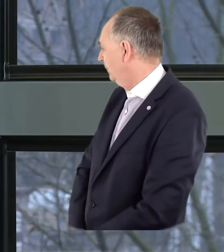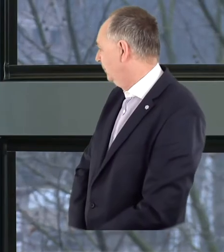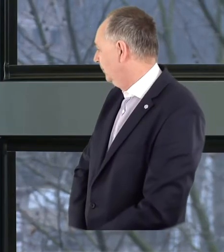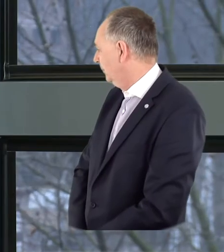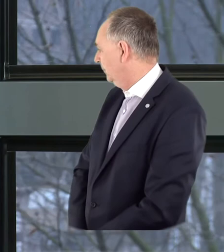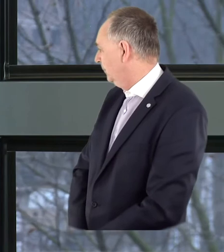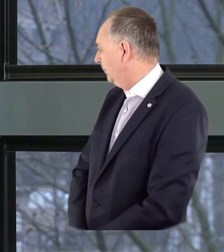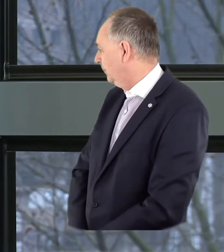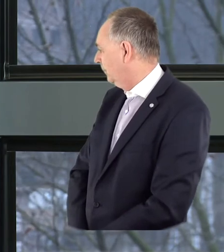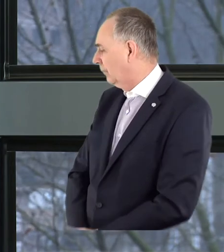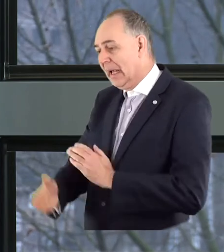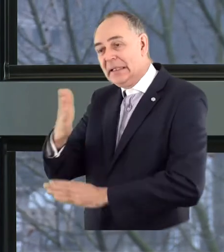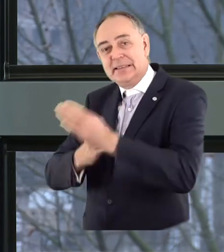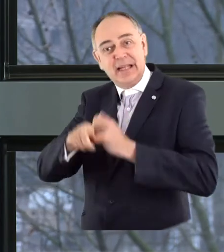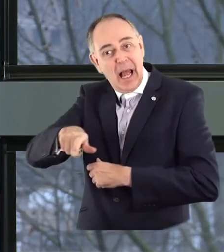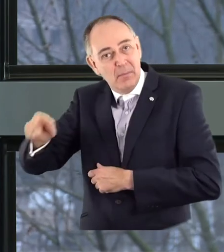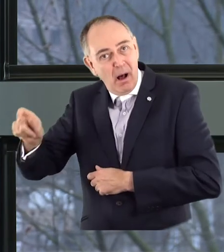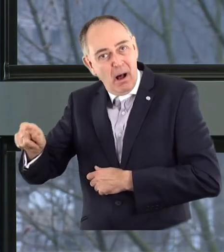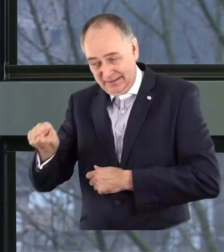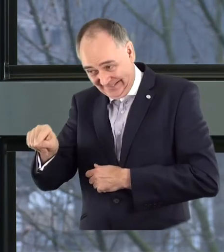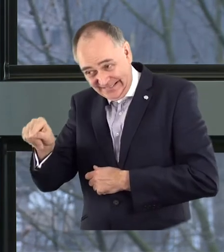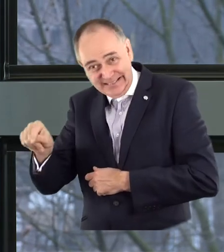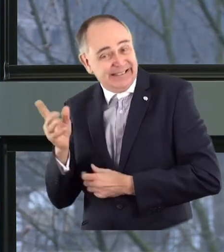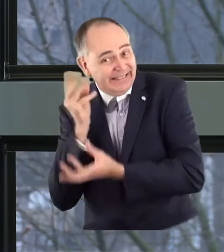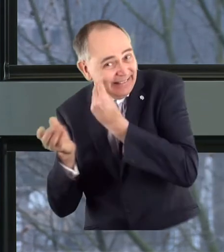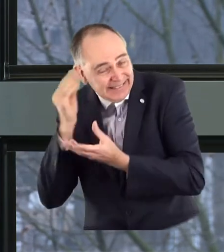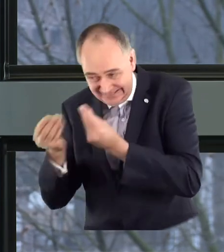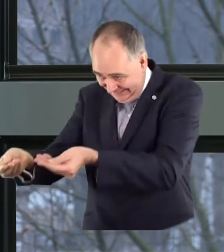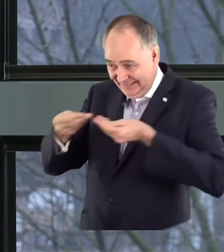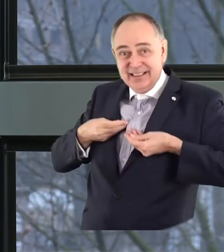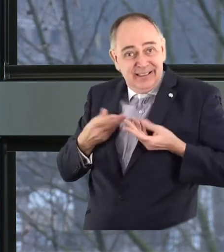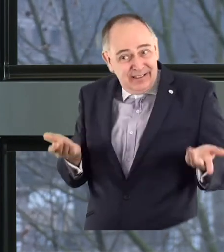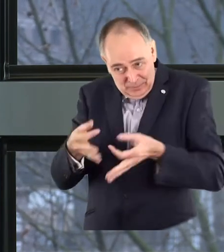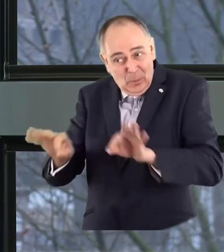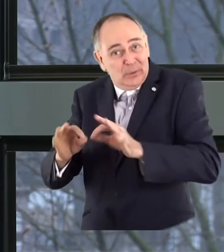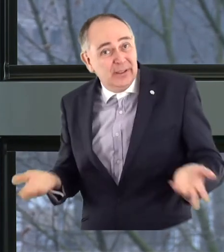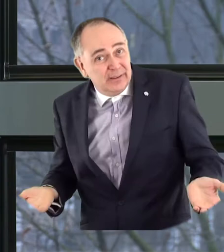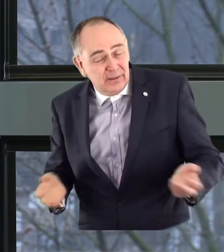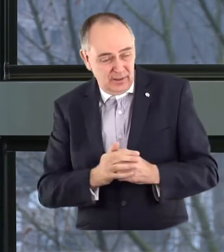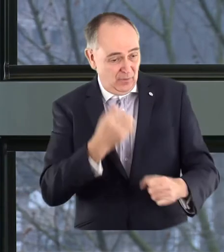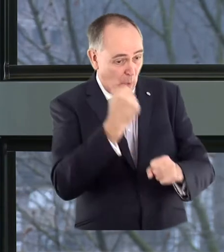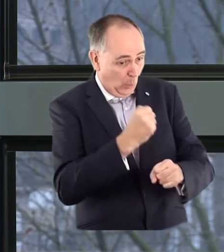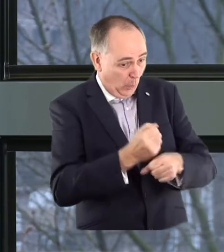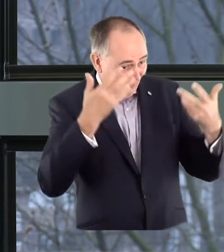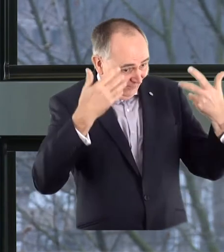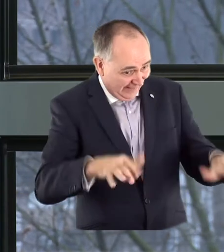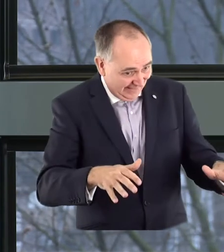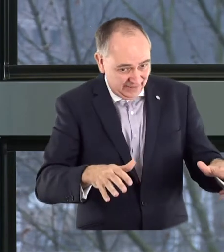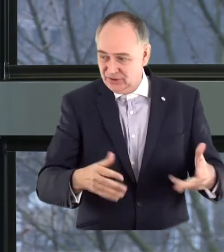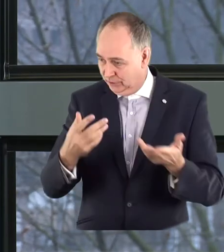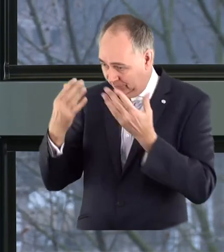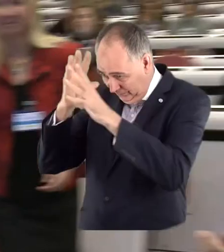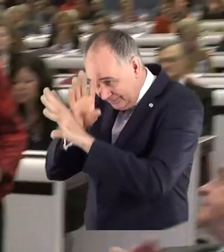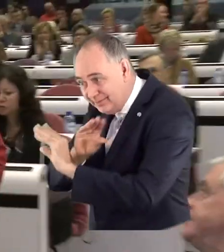Listen to the users. I think that is the most important. And also every time when you do something, test it with the